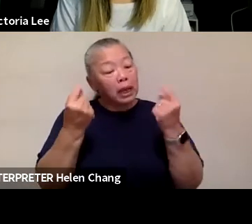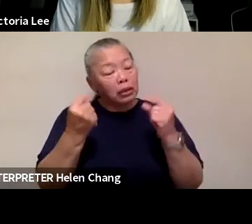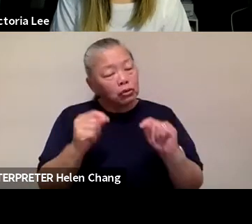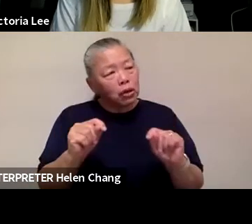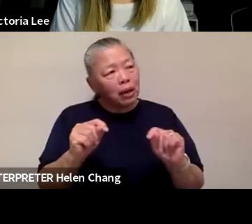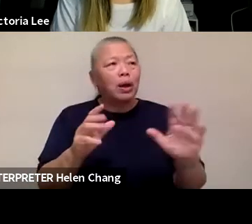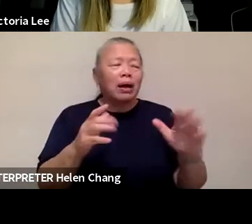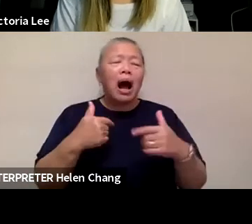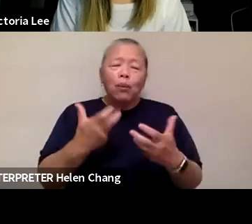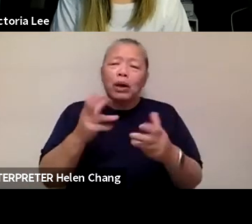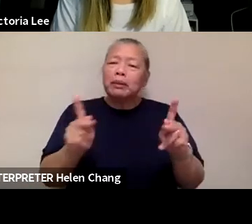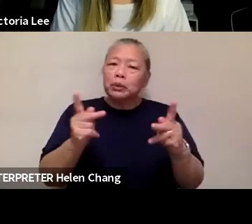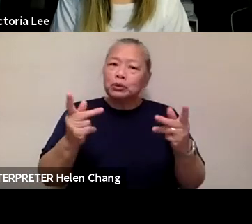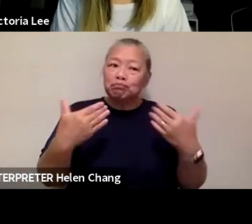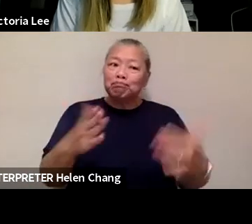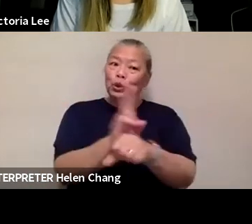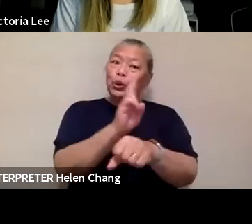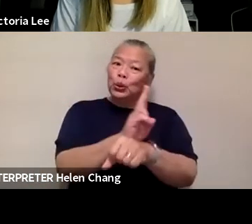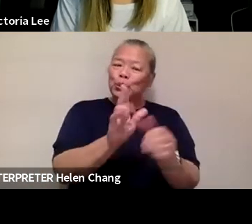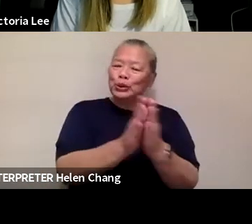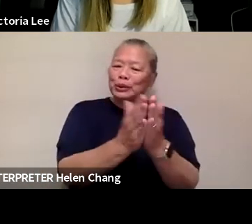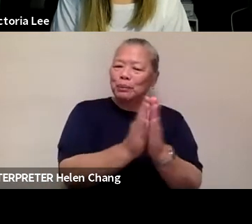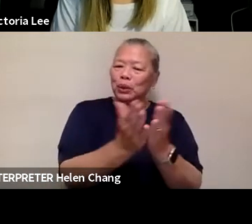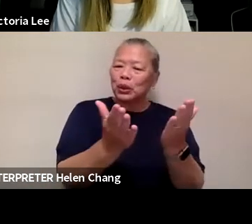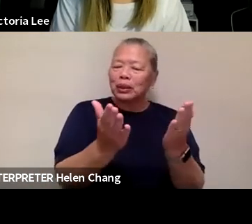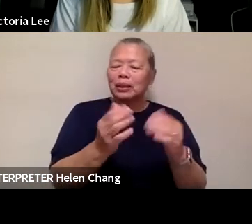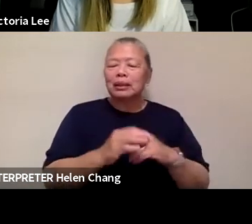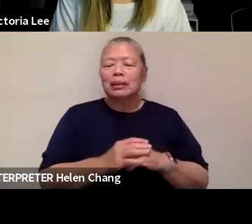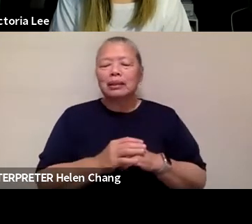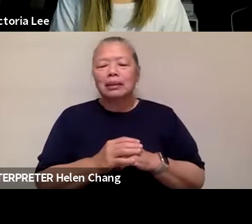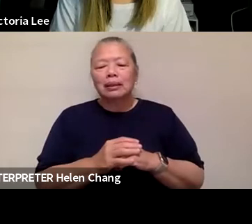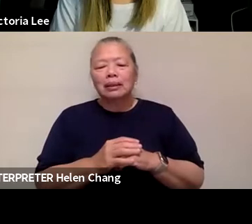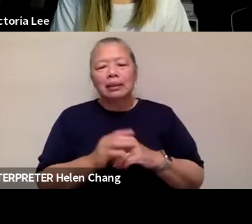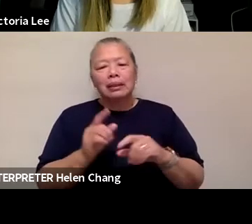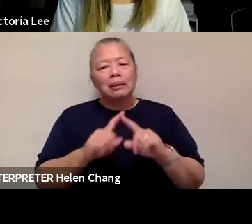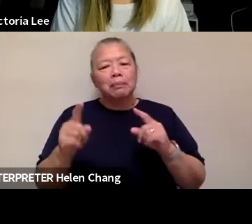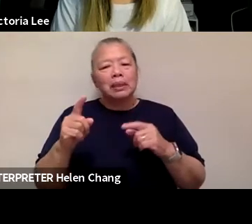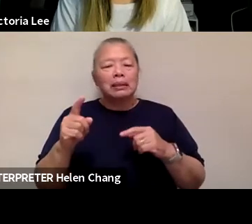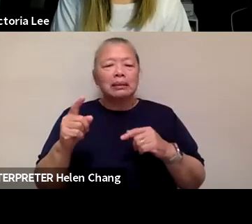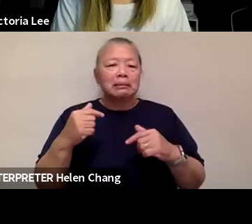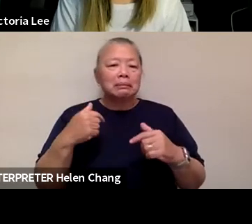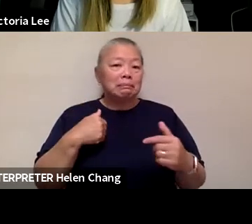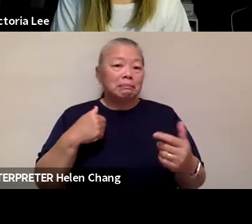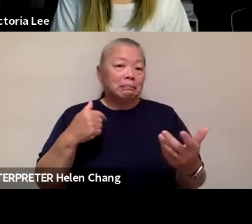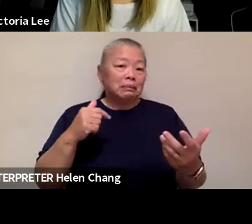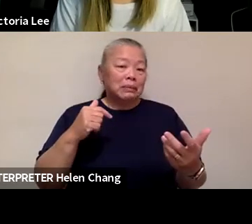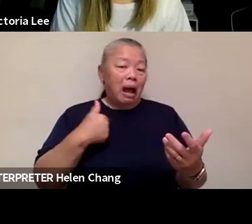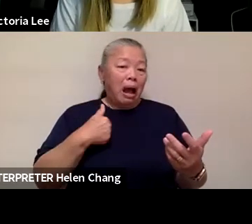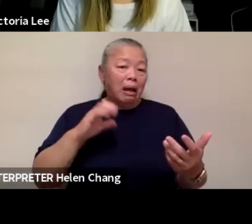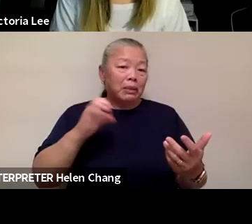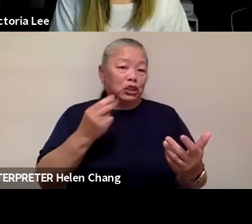want the book to be used too. But like, as you know, a chef that has trained under other cuisines,